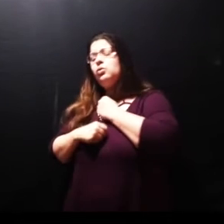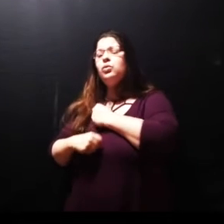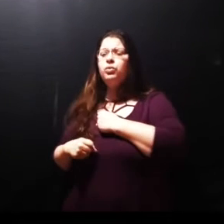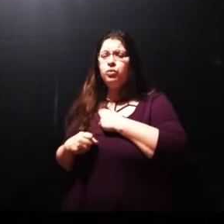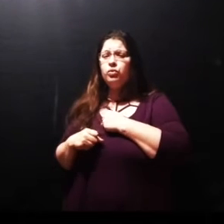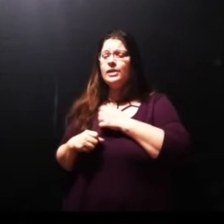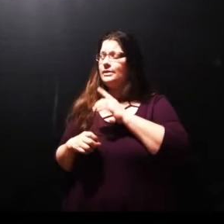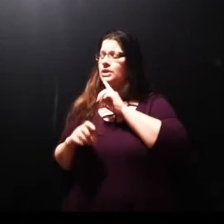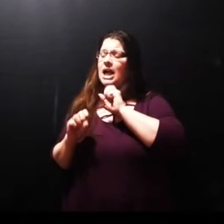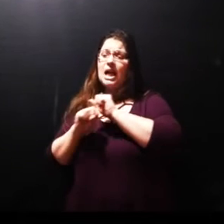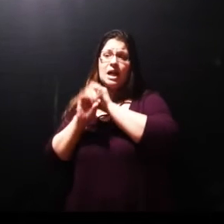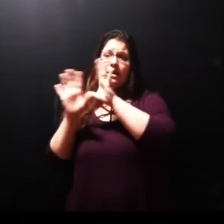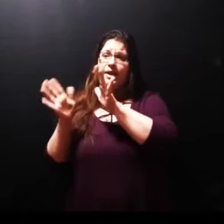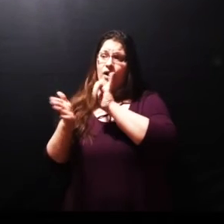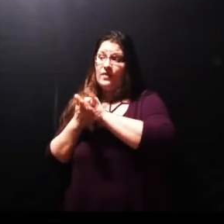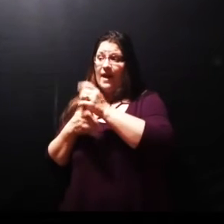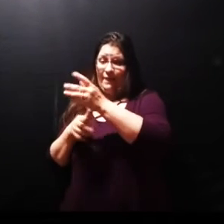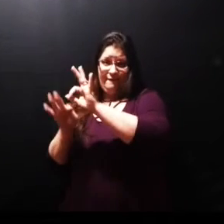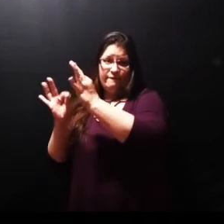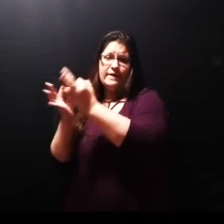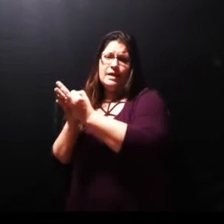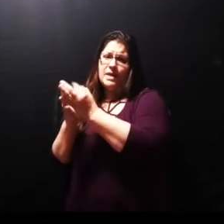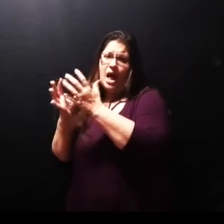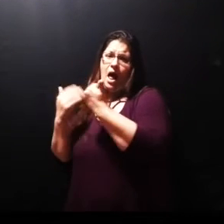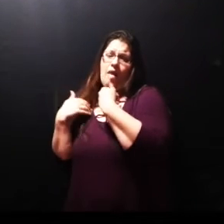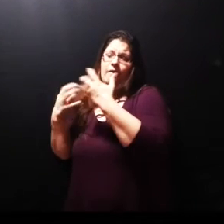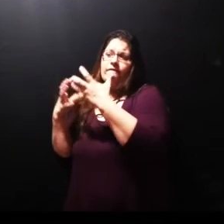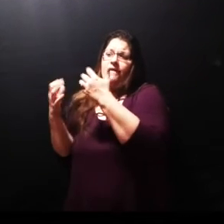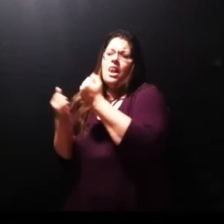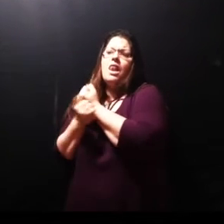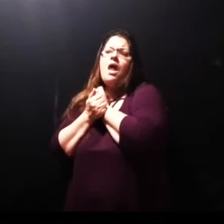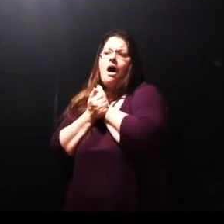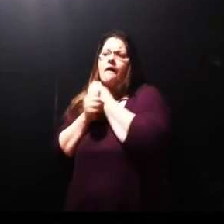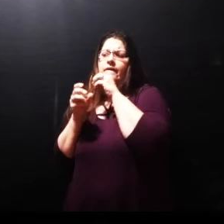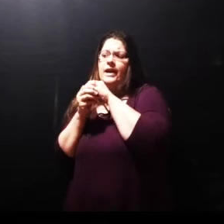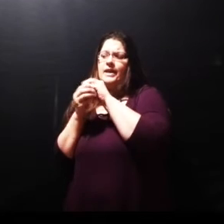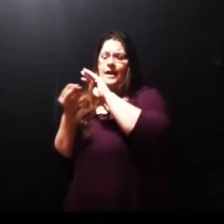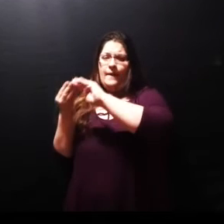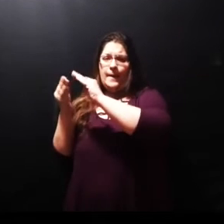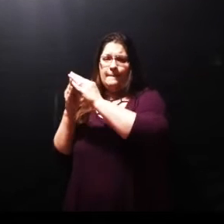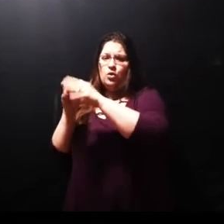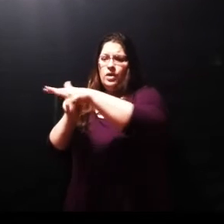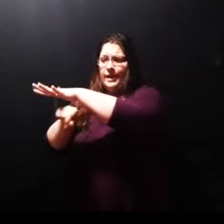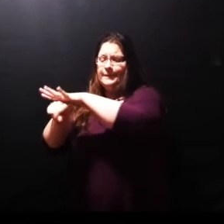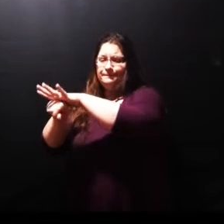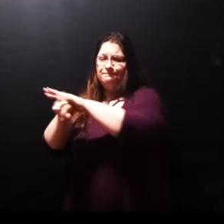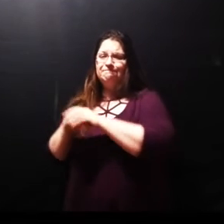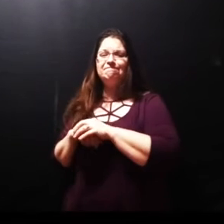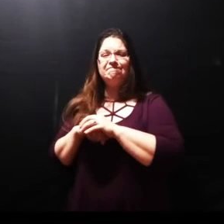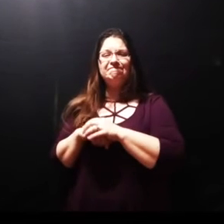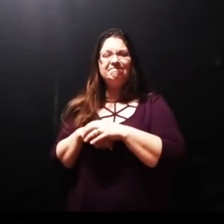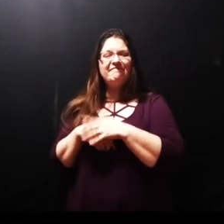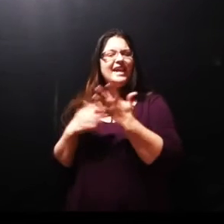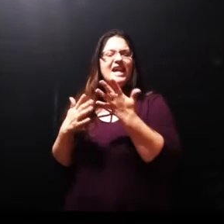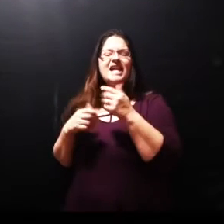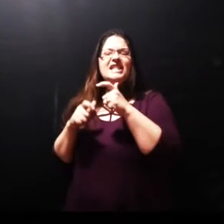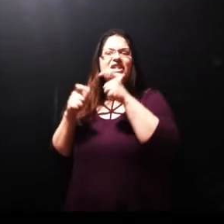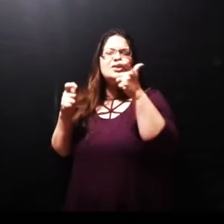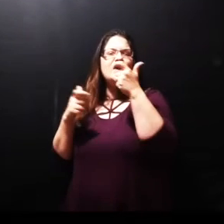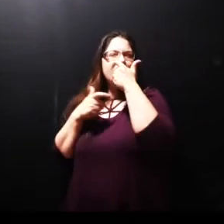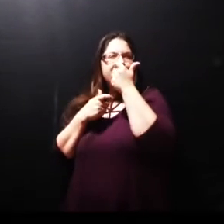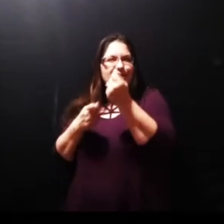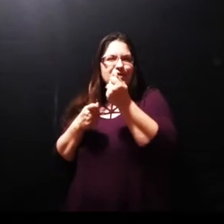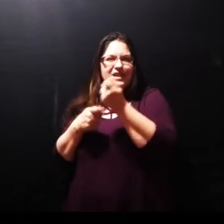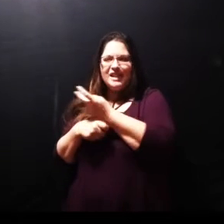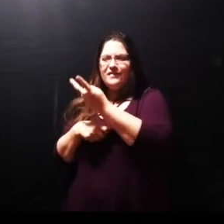obviously well loved in this little community and I think this is interesting Mary and Martha are